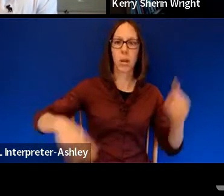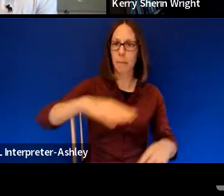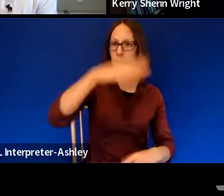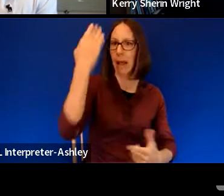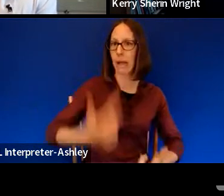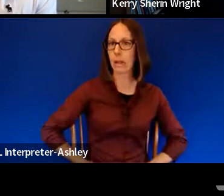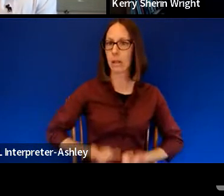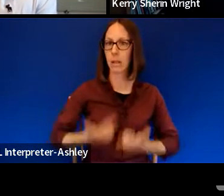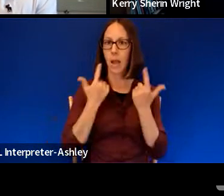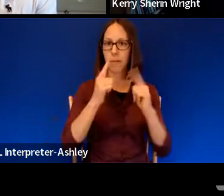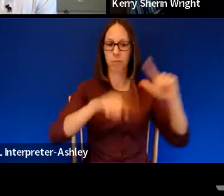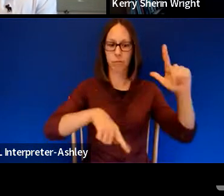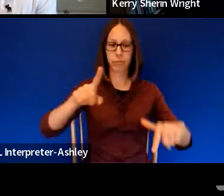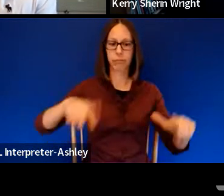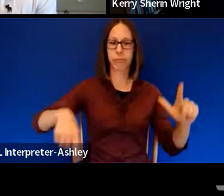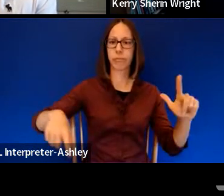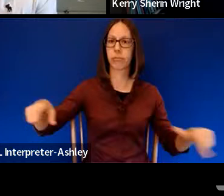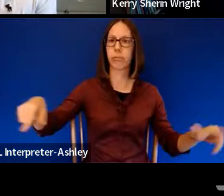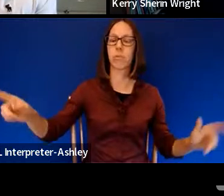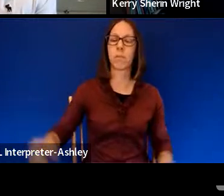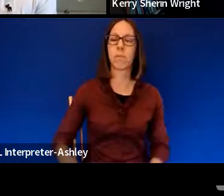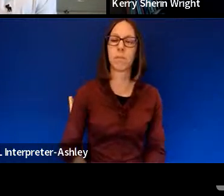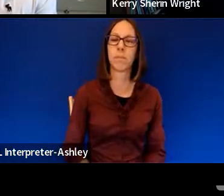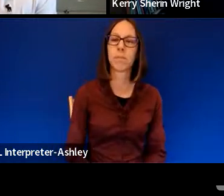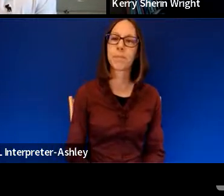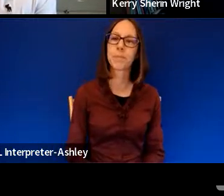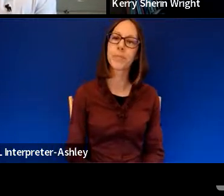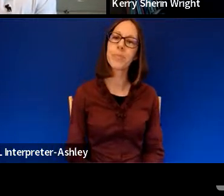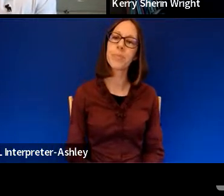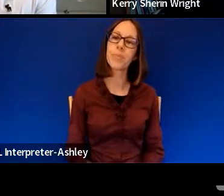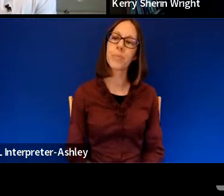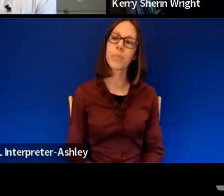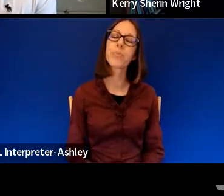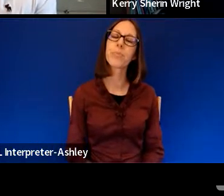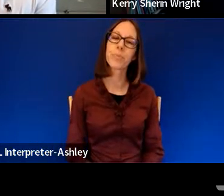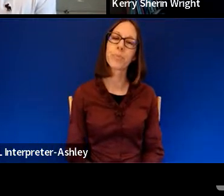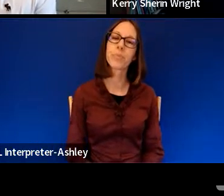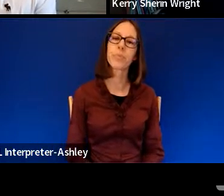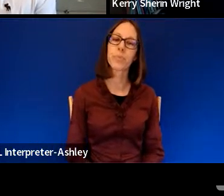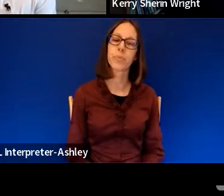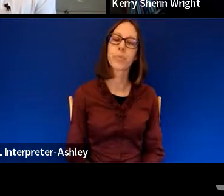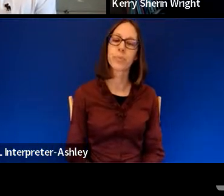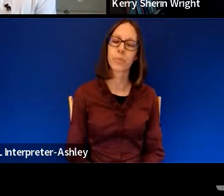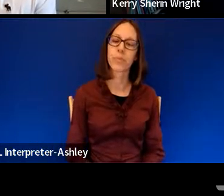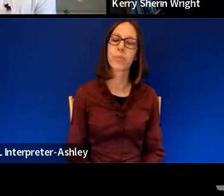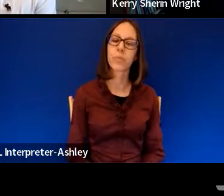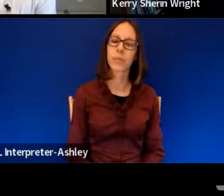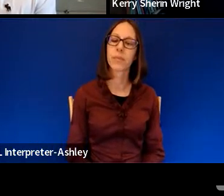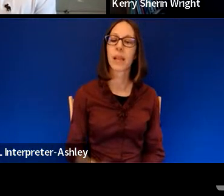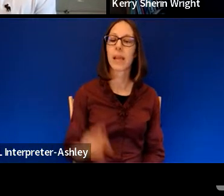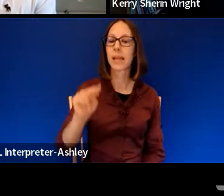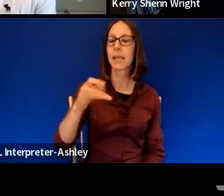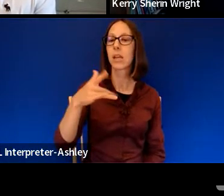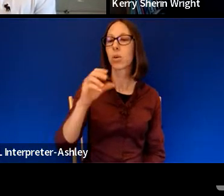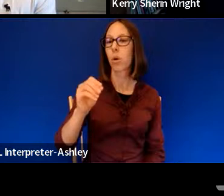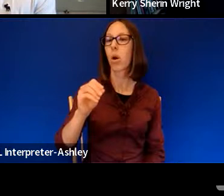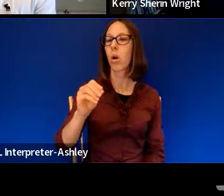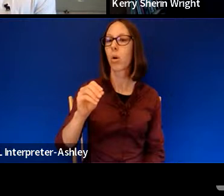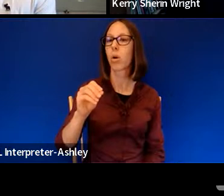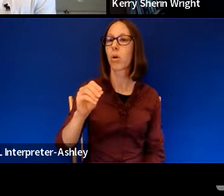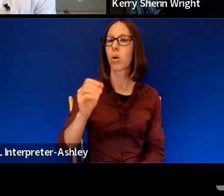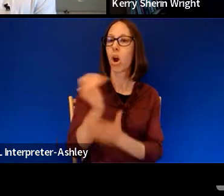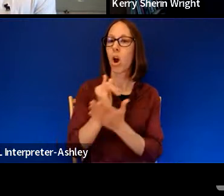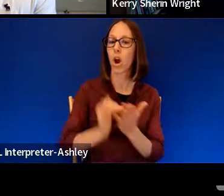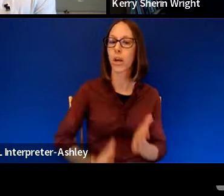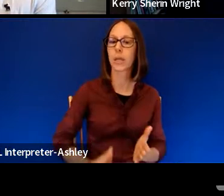And, and, as he says in his, the Negro artists and the racial mountain, he